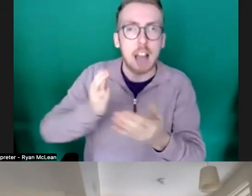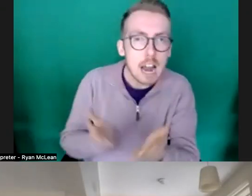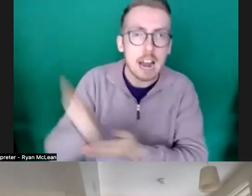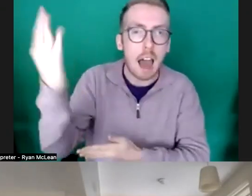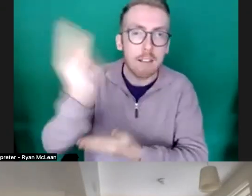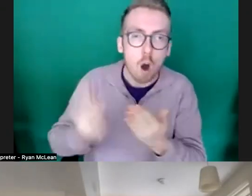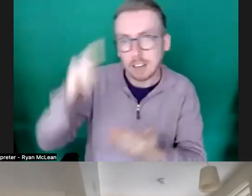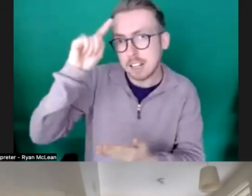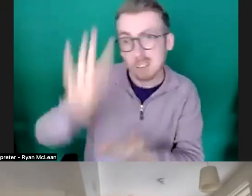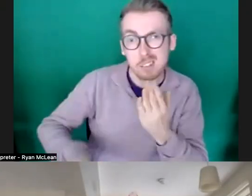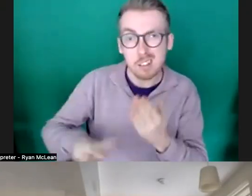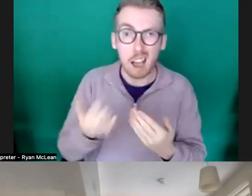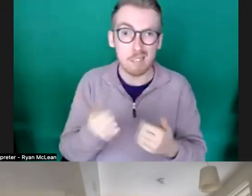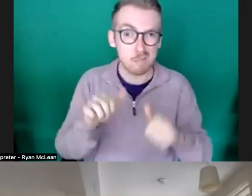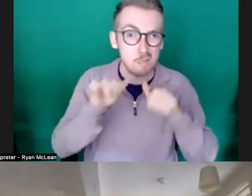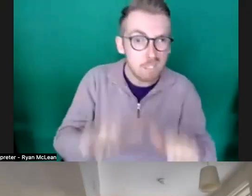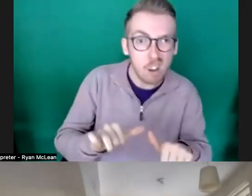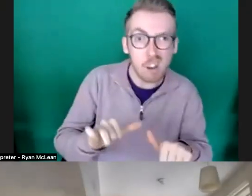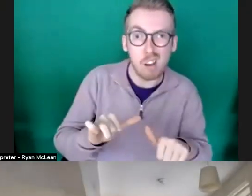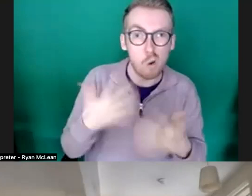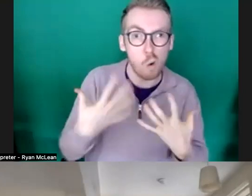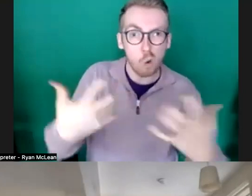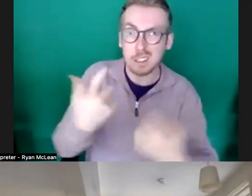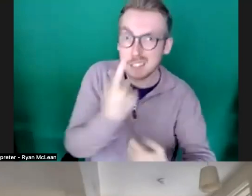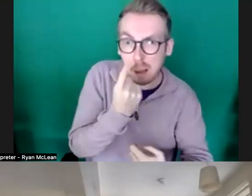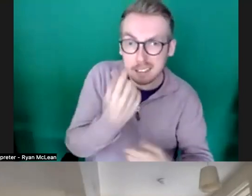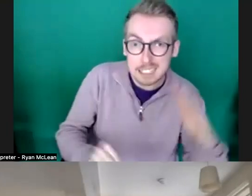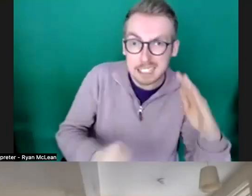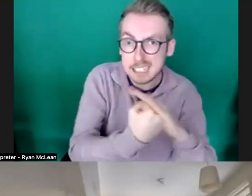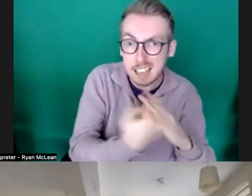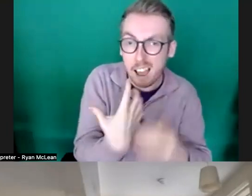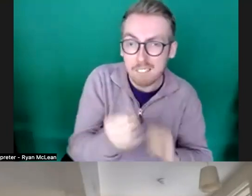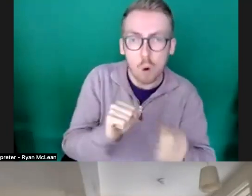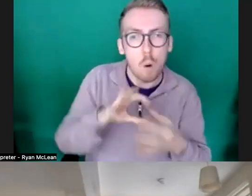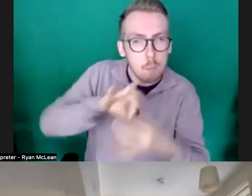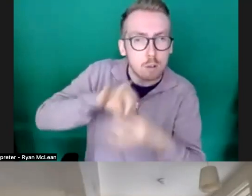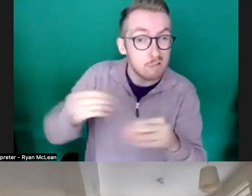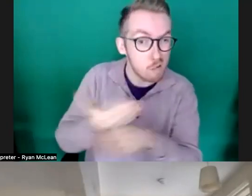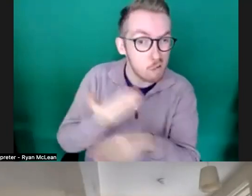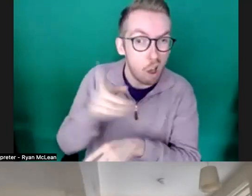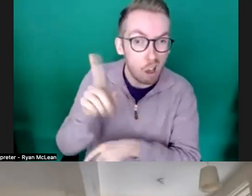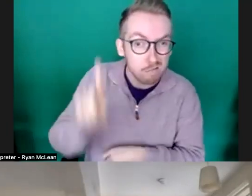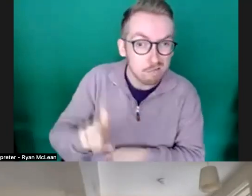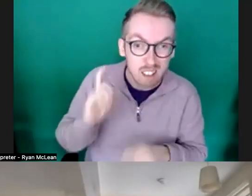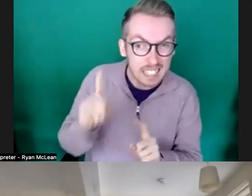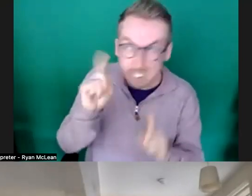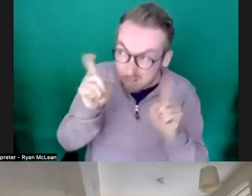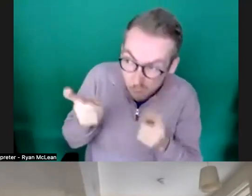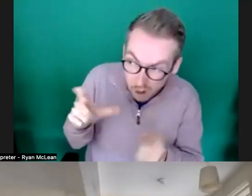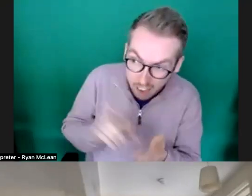preferred scales of audience capacity for participatory work and clive have you got any thoughts on that one